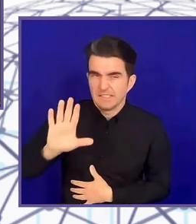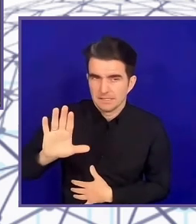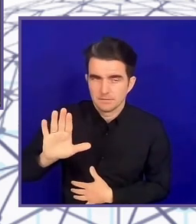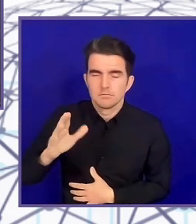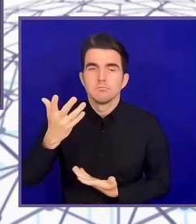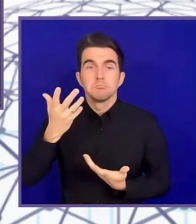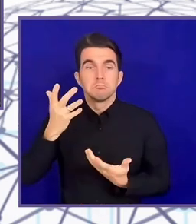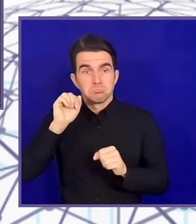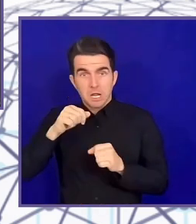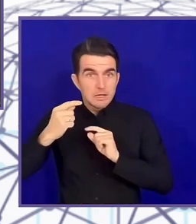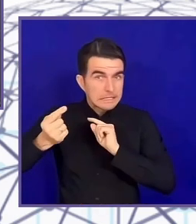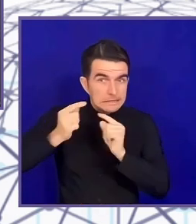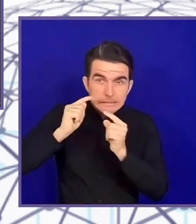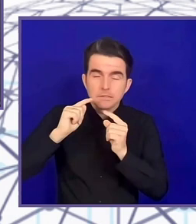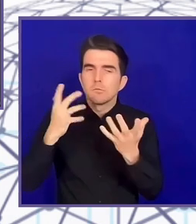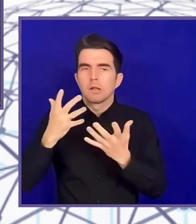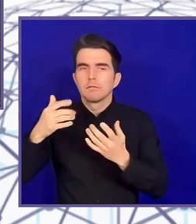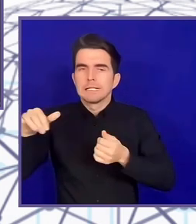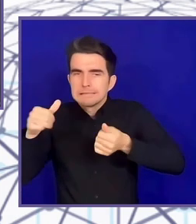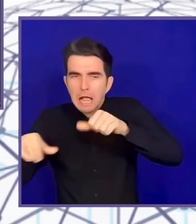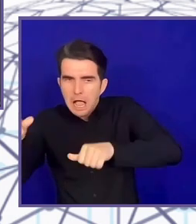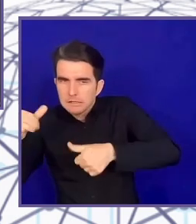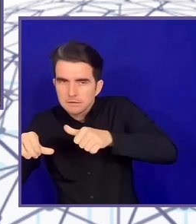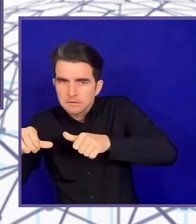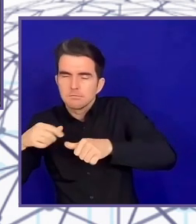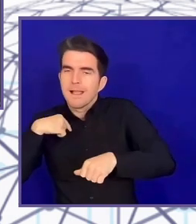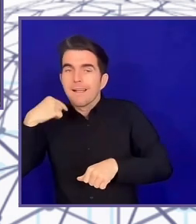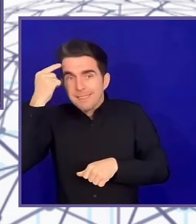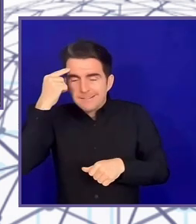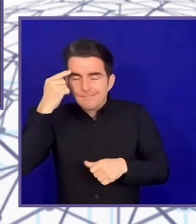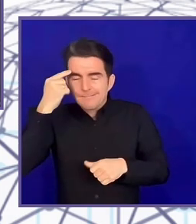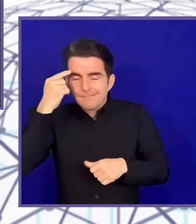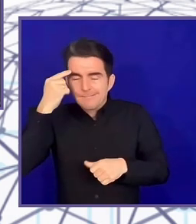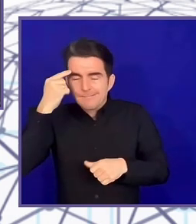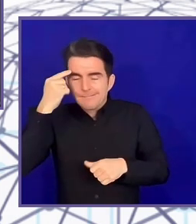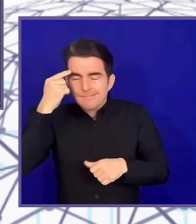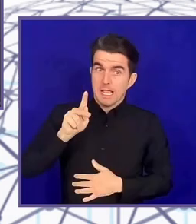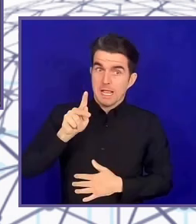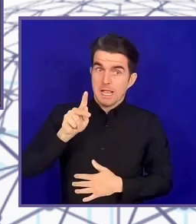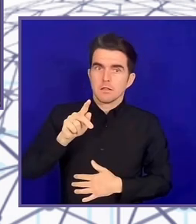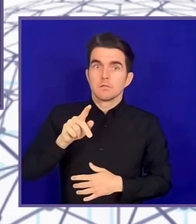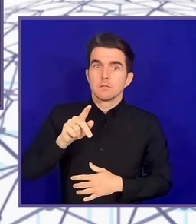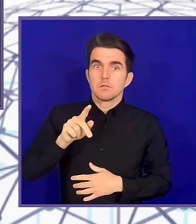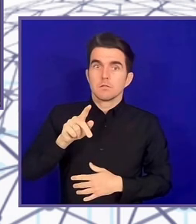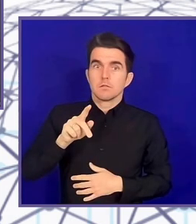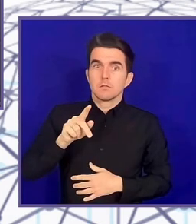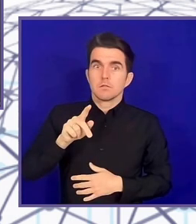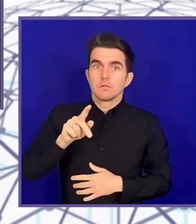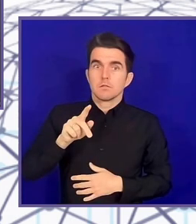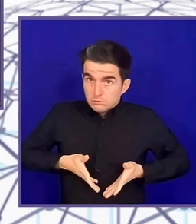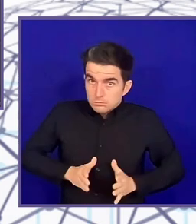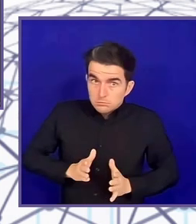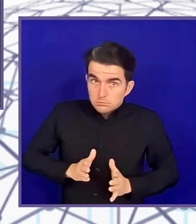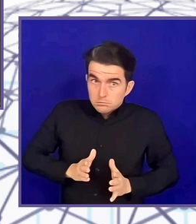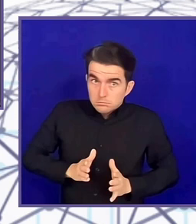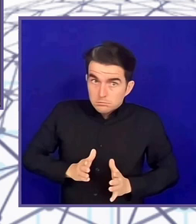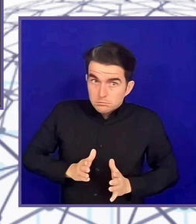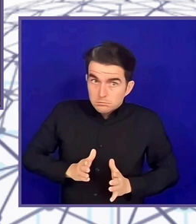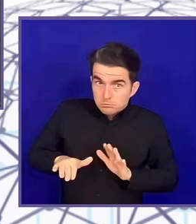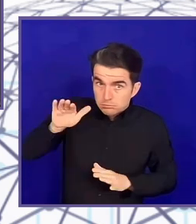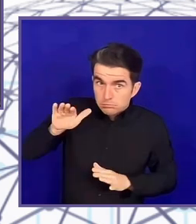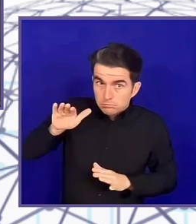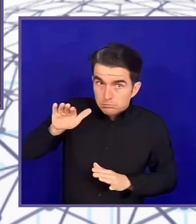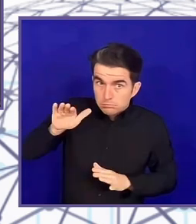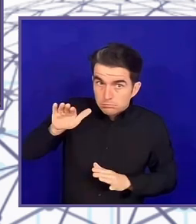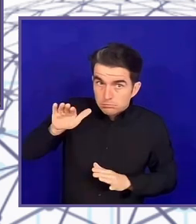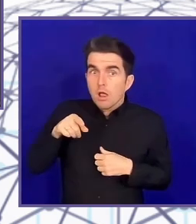born or as soon as they know you're going to have a disability, it's almost like there's a level